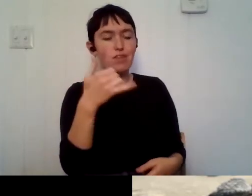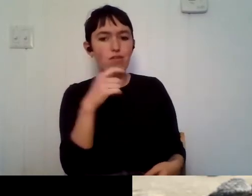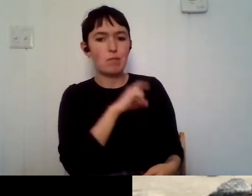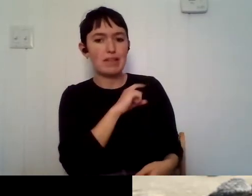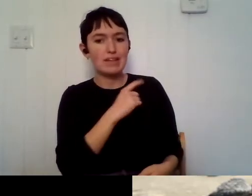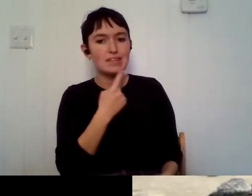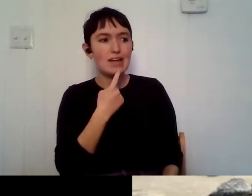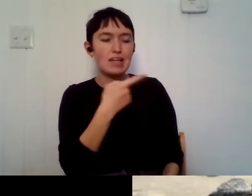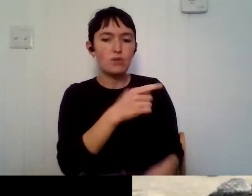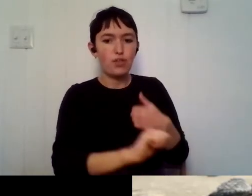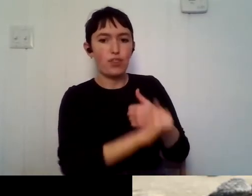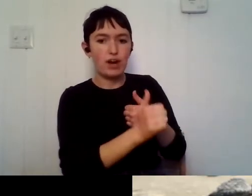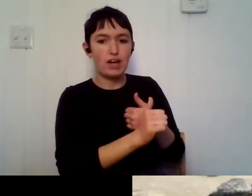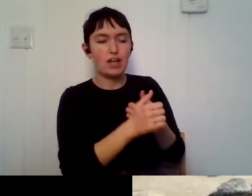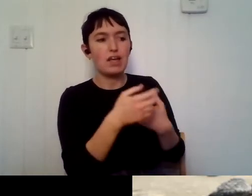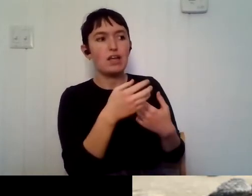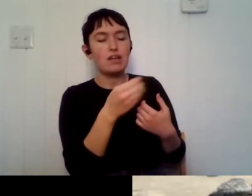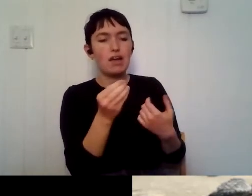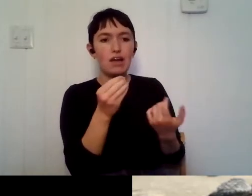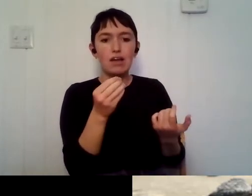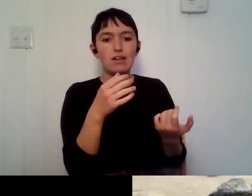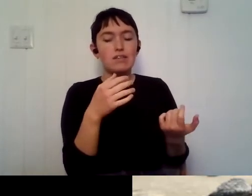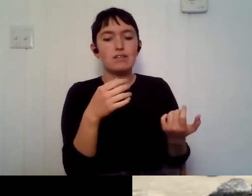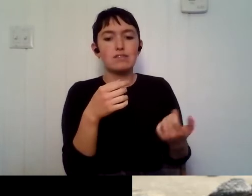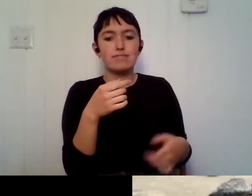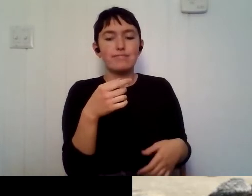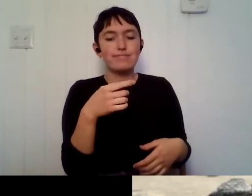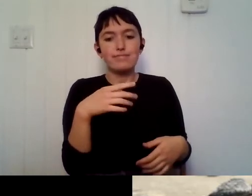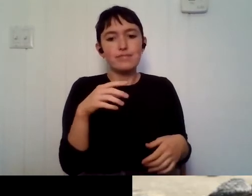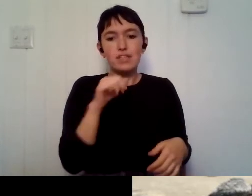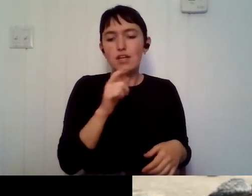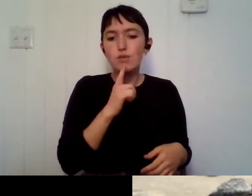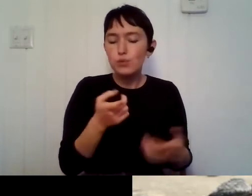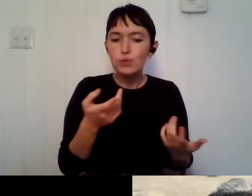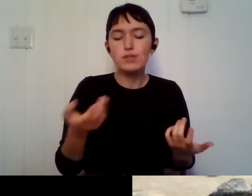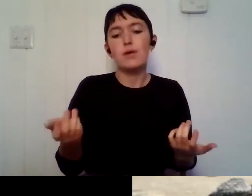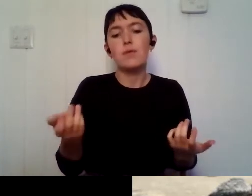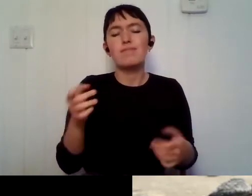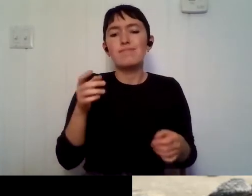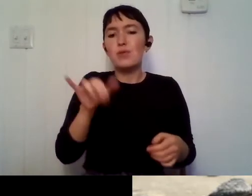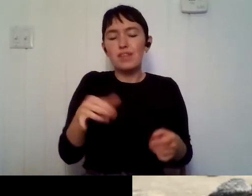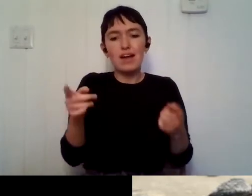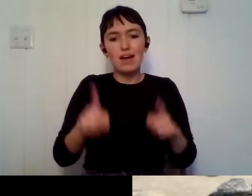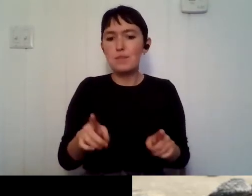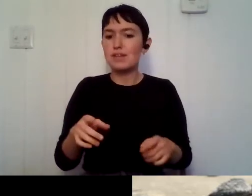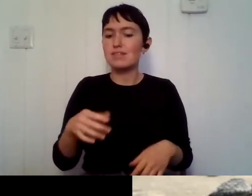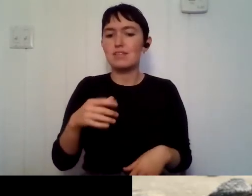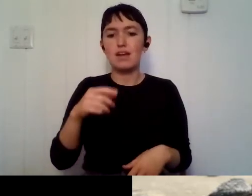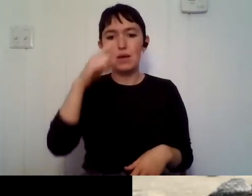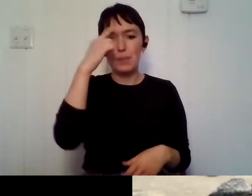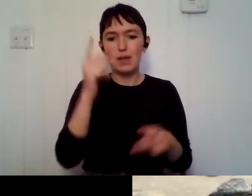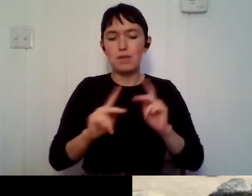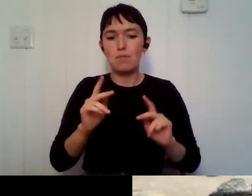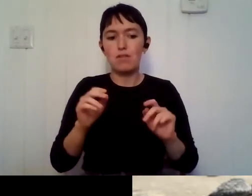it happens a lot for black people where, um, we are either have the police call on us or we can't enjoy